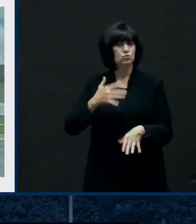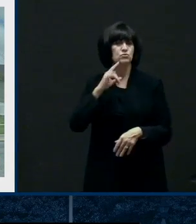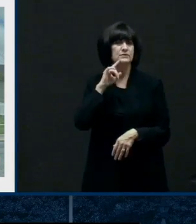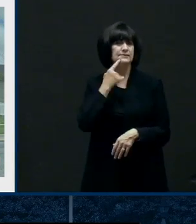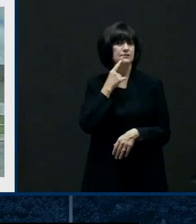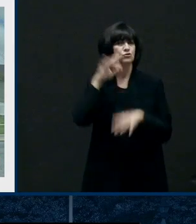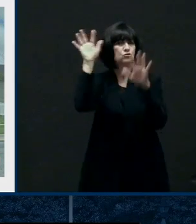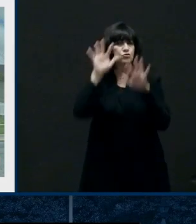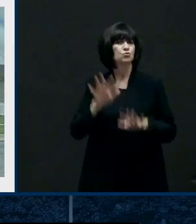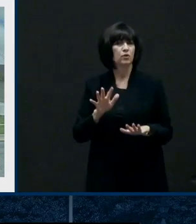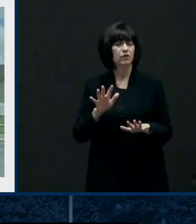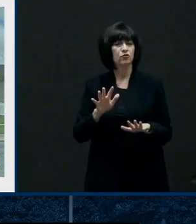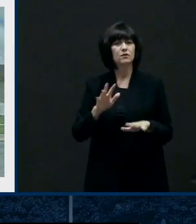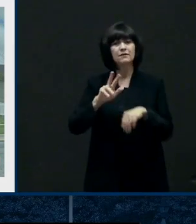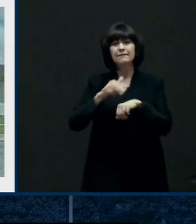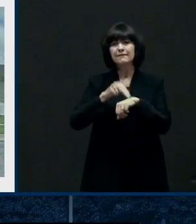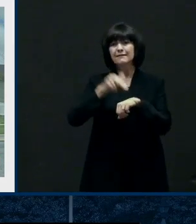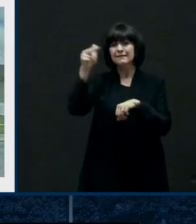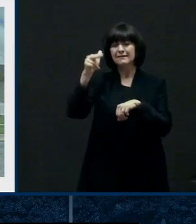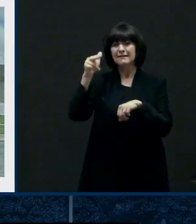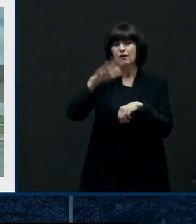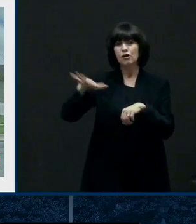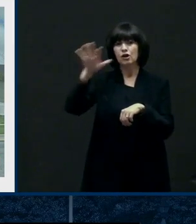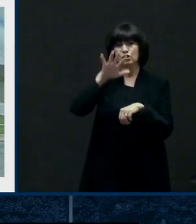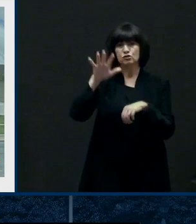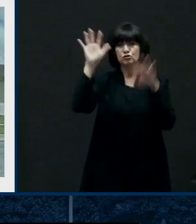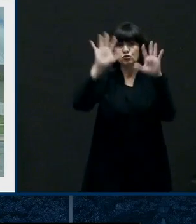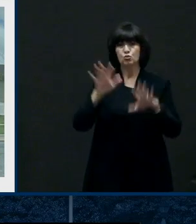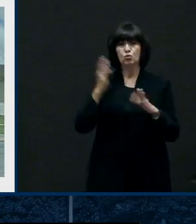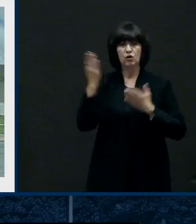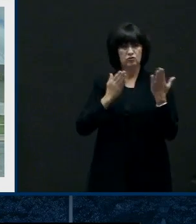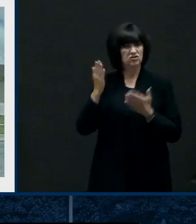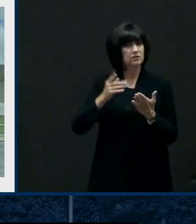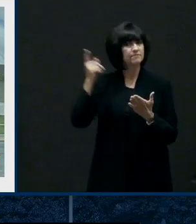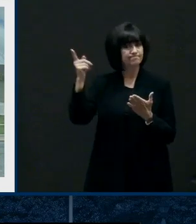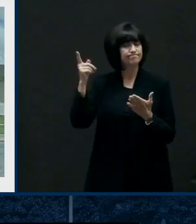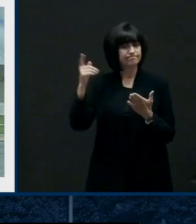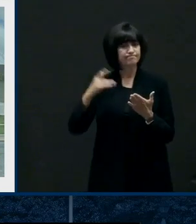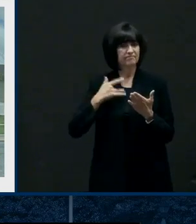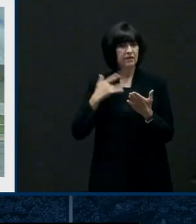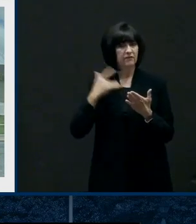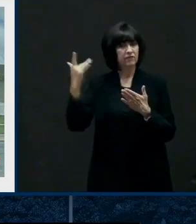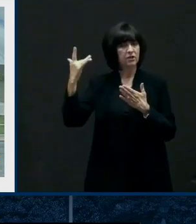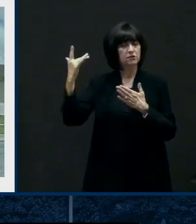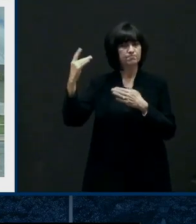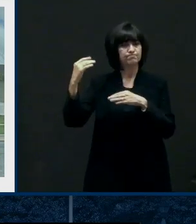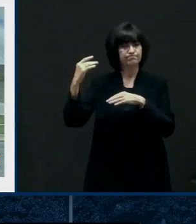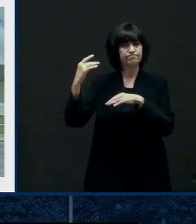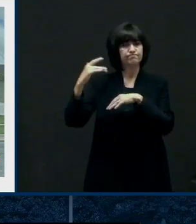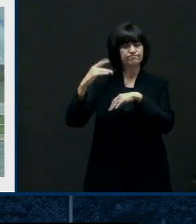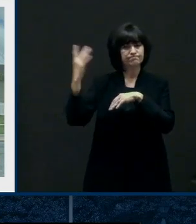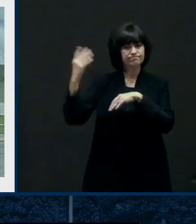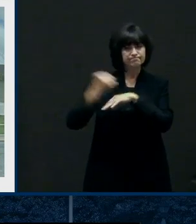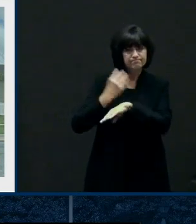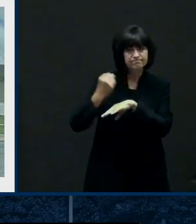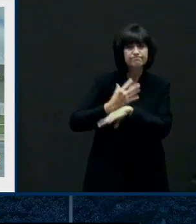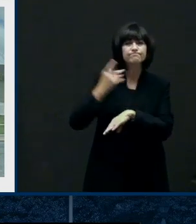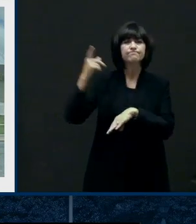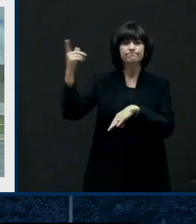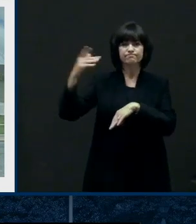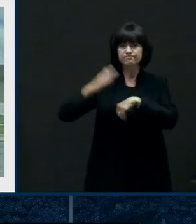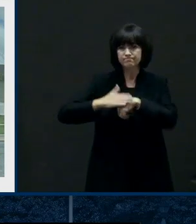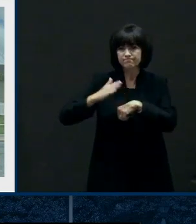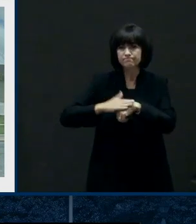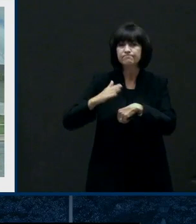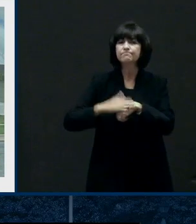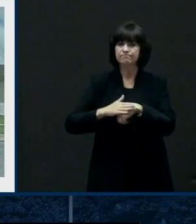The National Weather Service has their preliminary reports out with three. There may be more that they're still looking at radar images. They were on the ground here last week one day